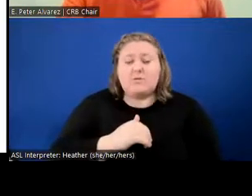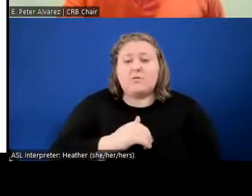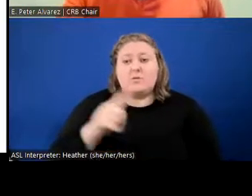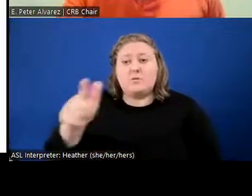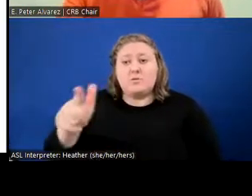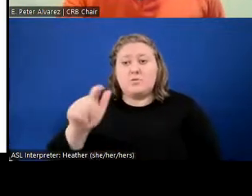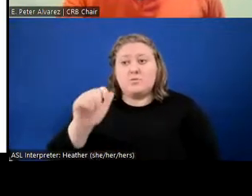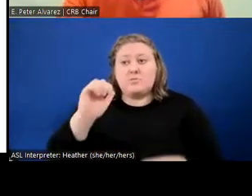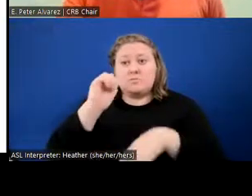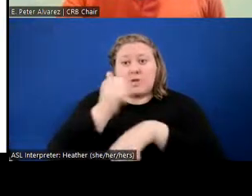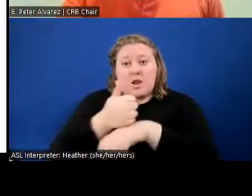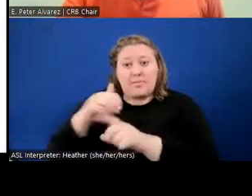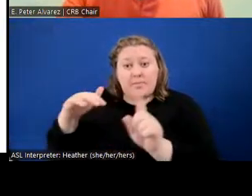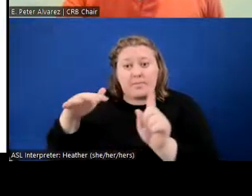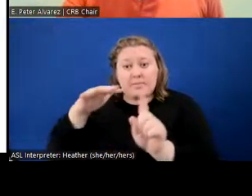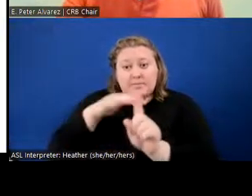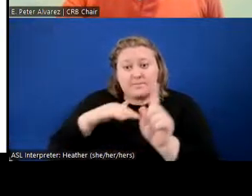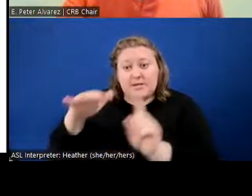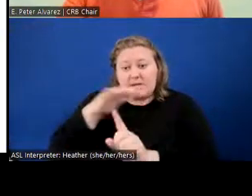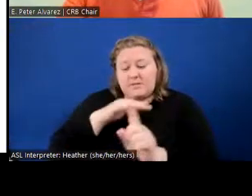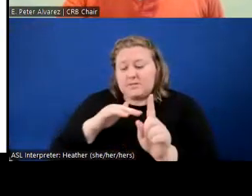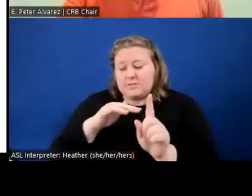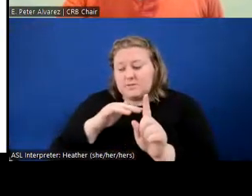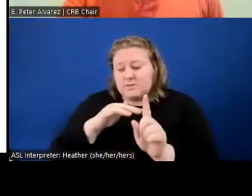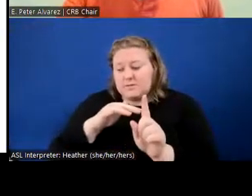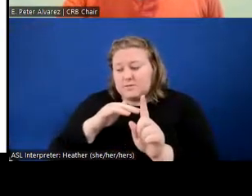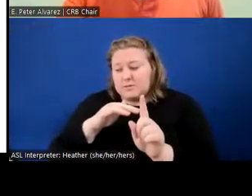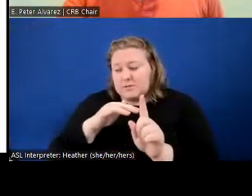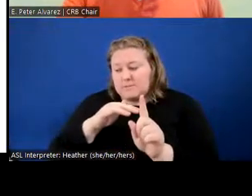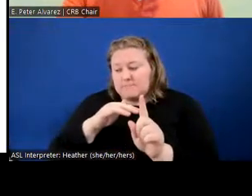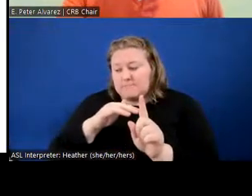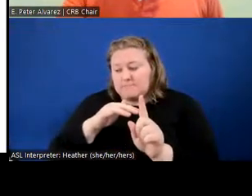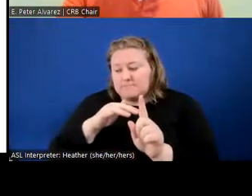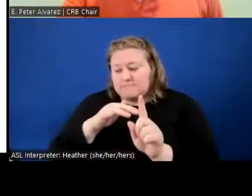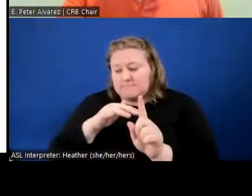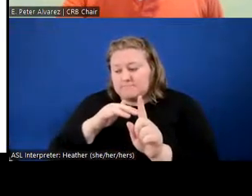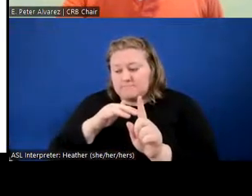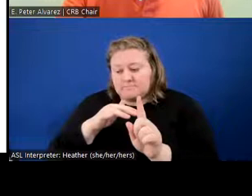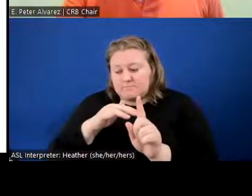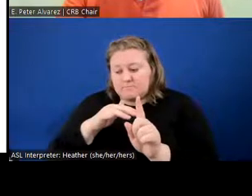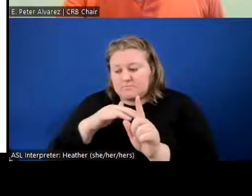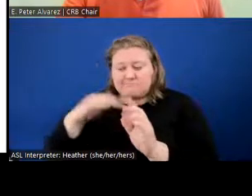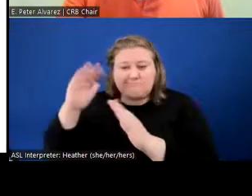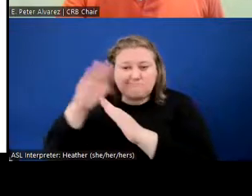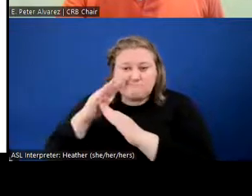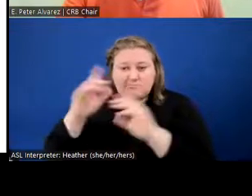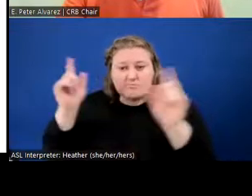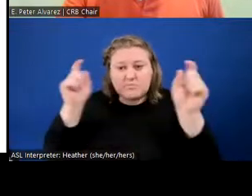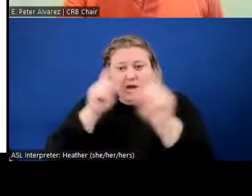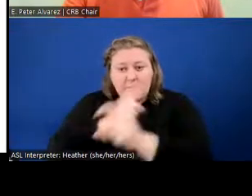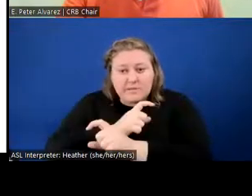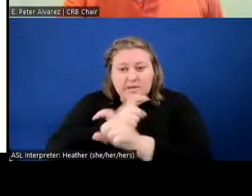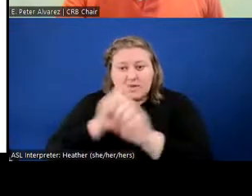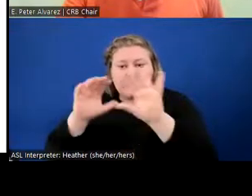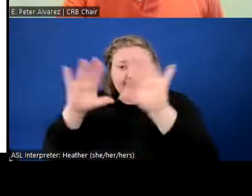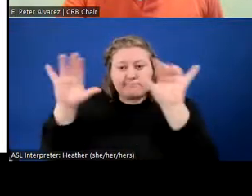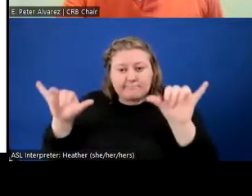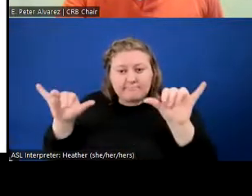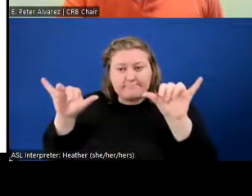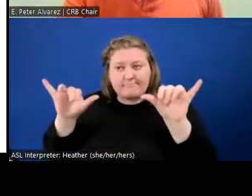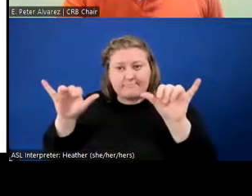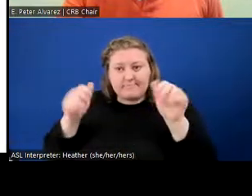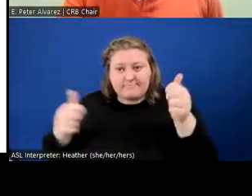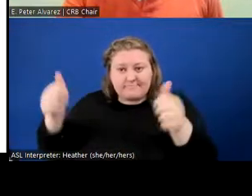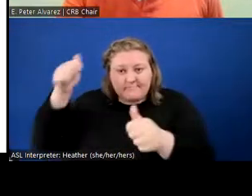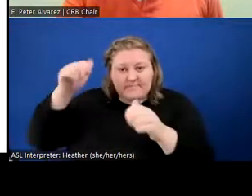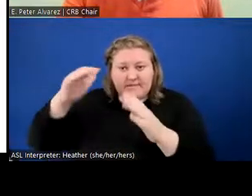one of the most complicated institutions within the bureaucratic institution of